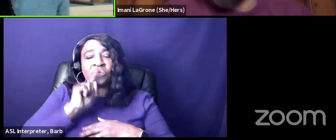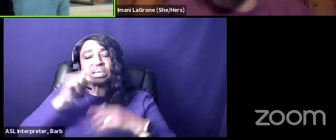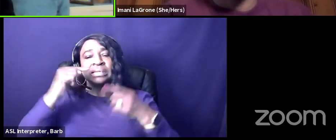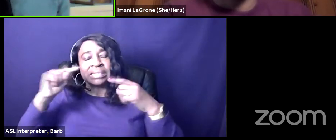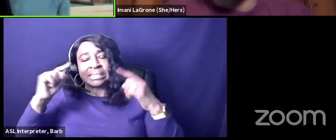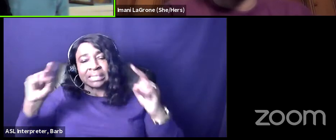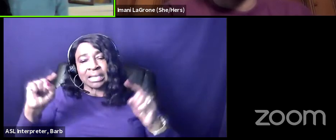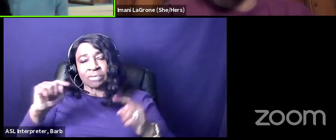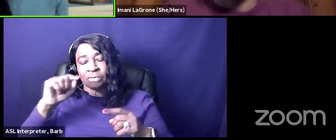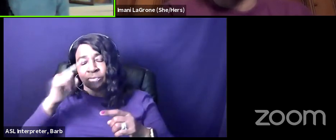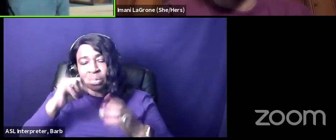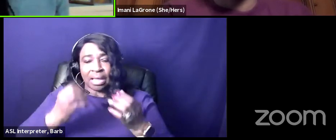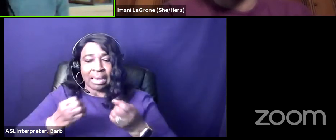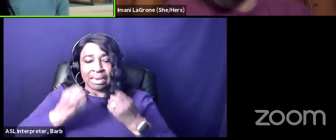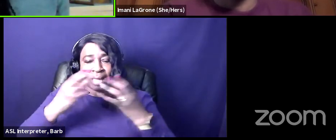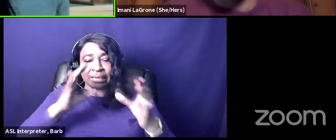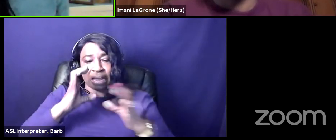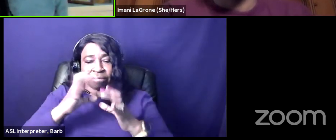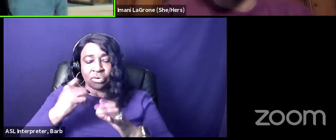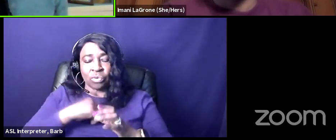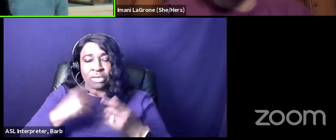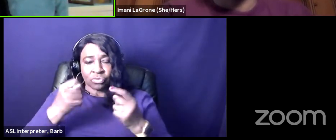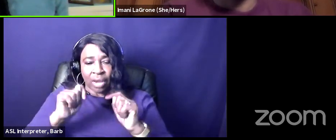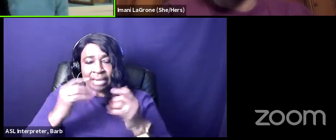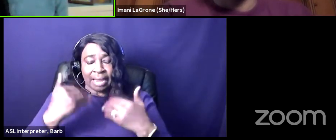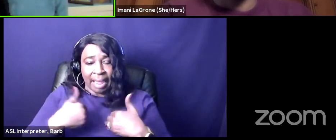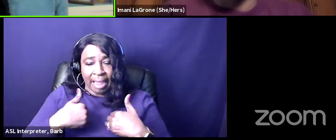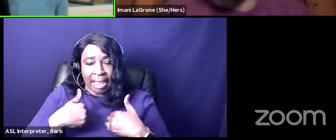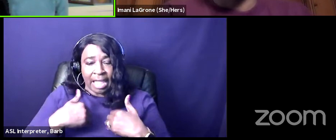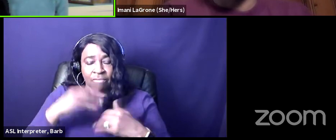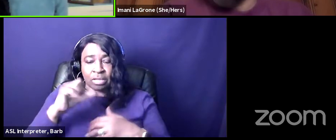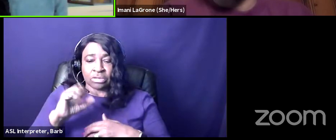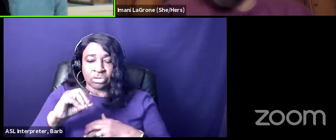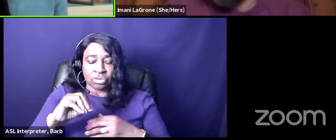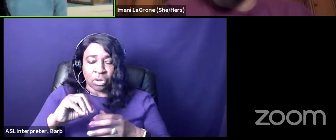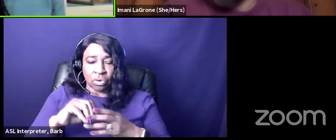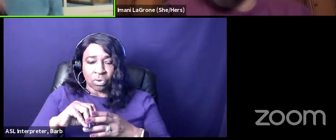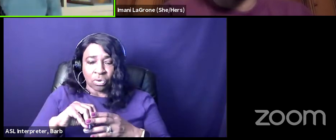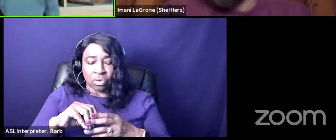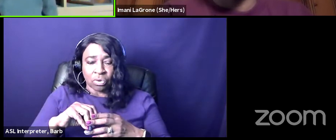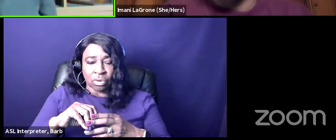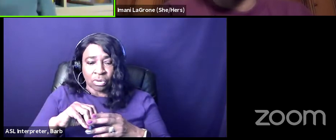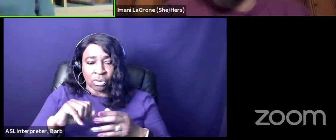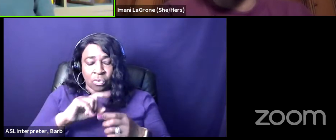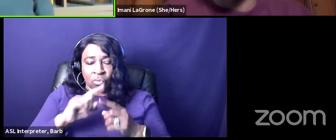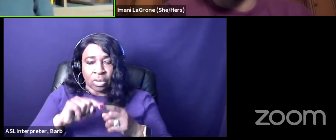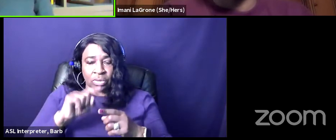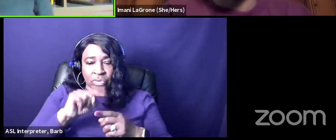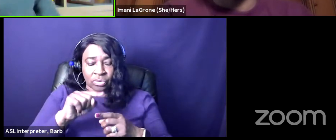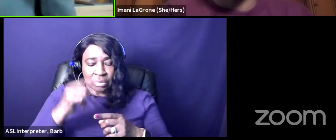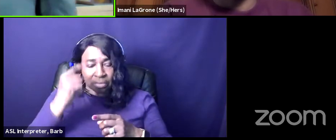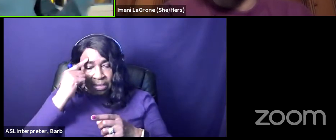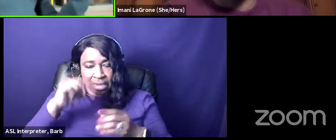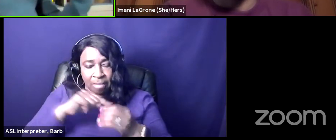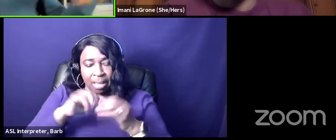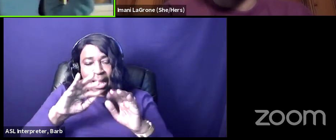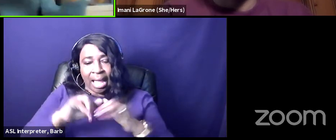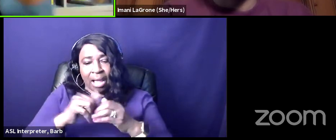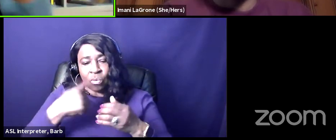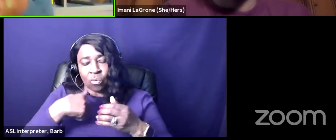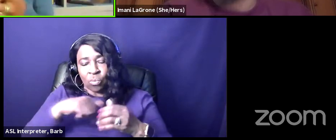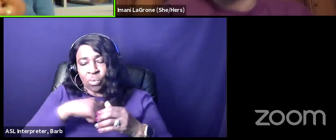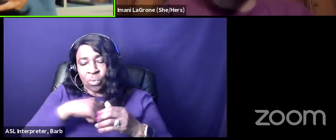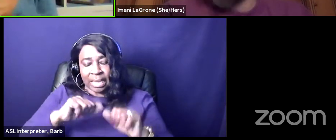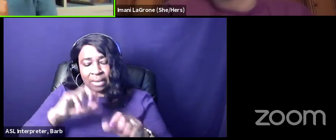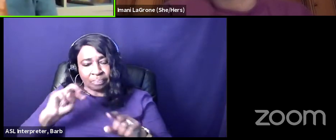conversations we're trying to have so when eve starts the evening off saying how we can think about black and indigenous